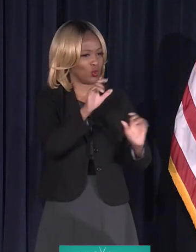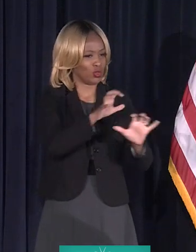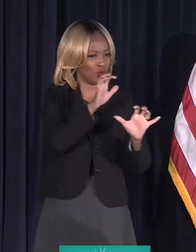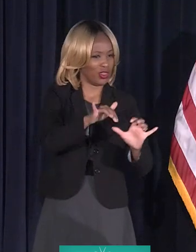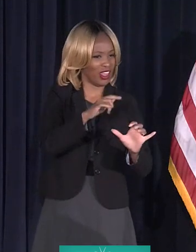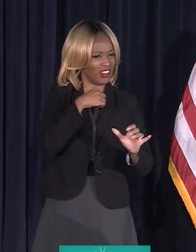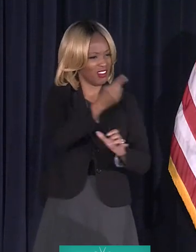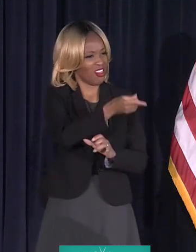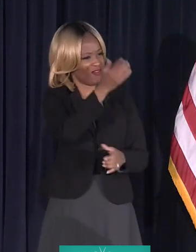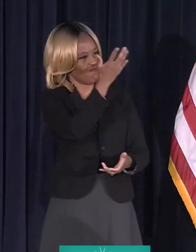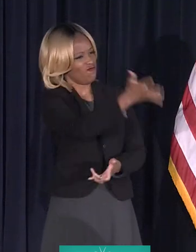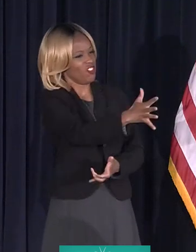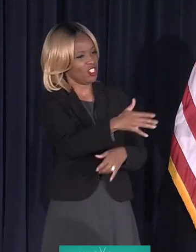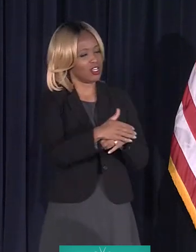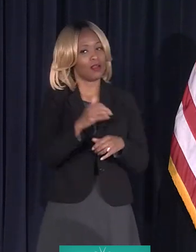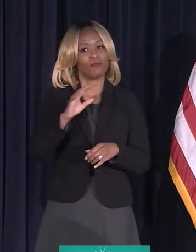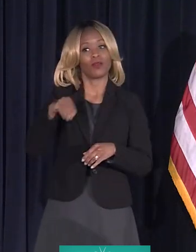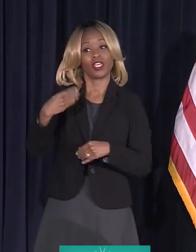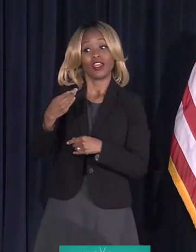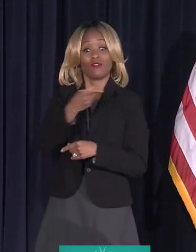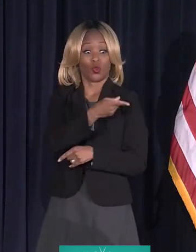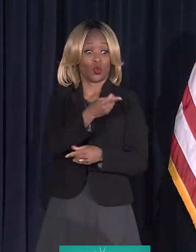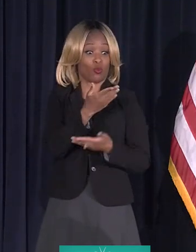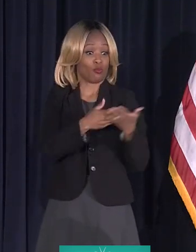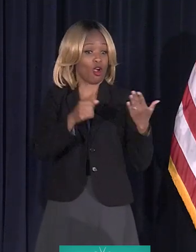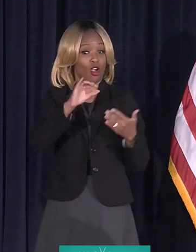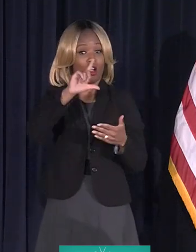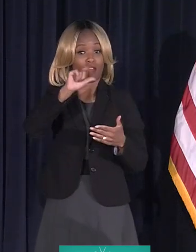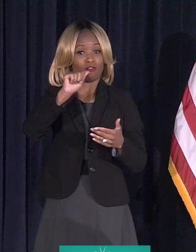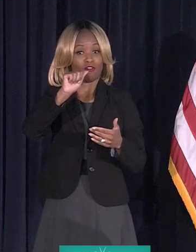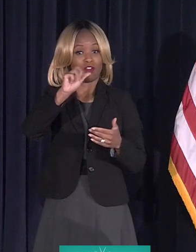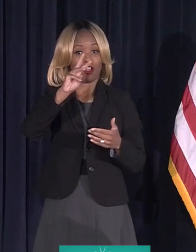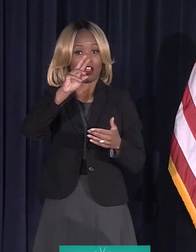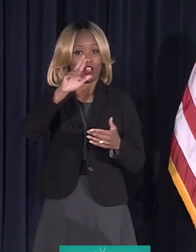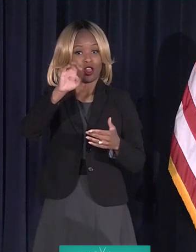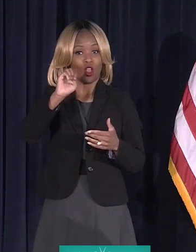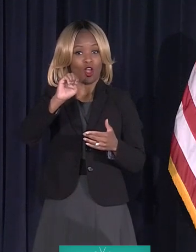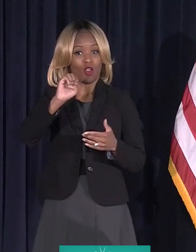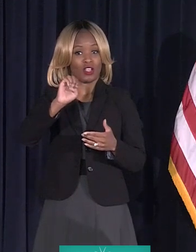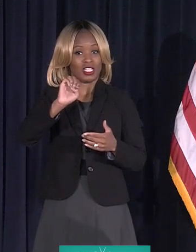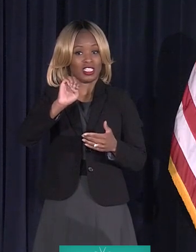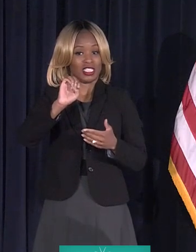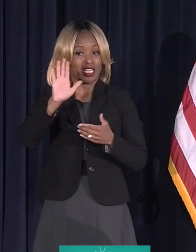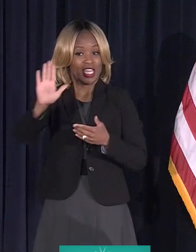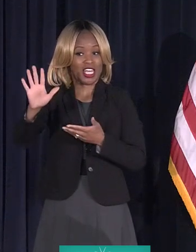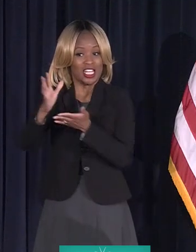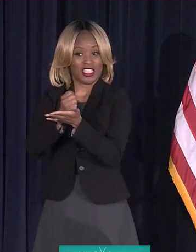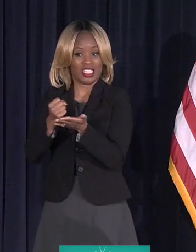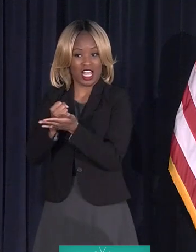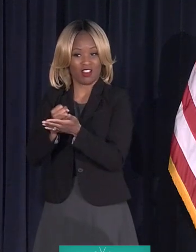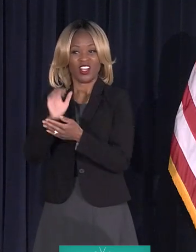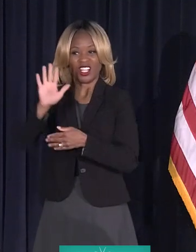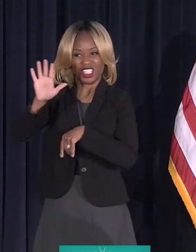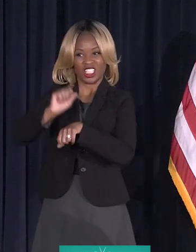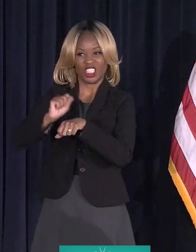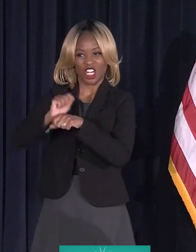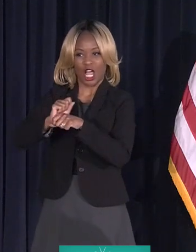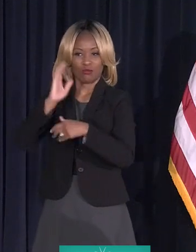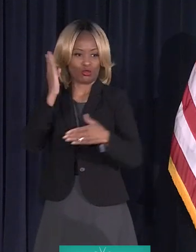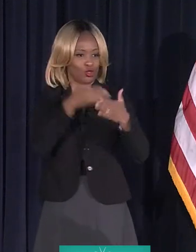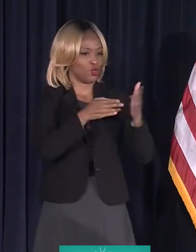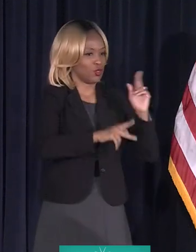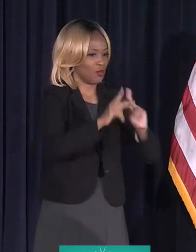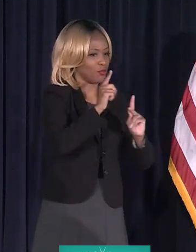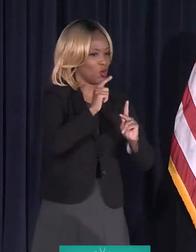you part of Lawrence Garcia's salary because it's his job to sue the people to get them to take the signs now, but you're doing them